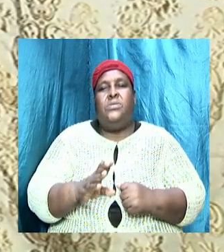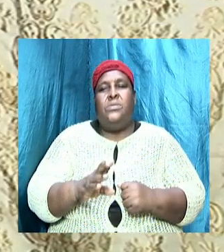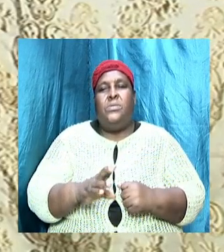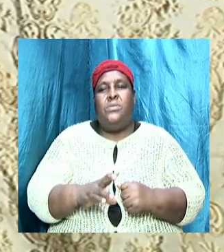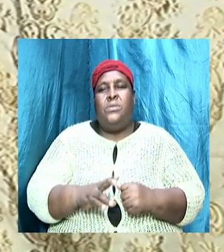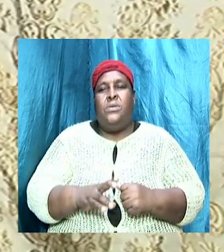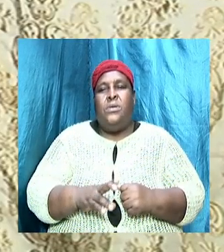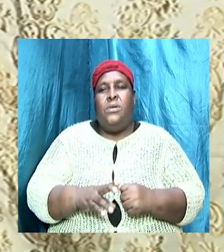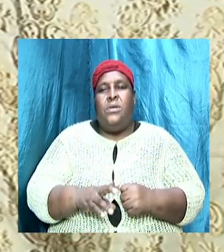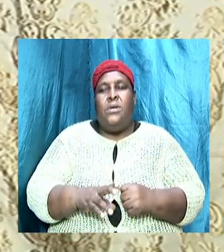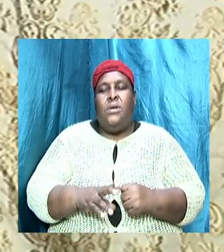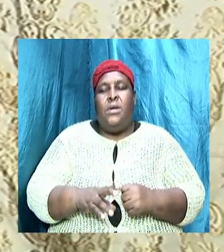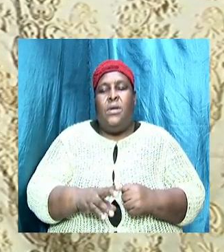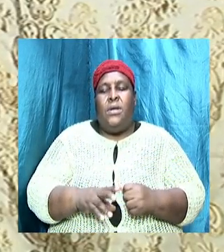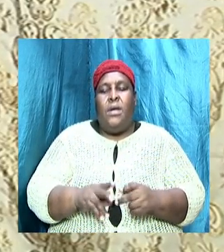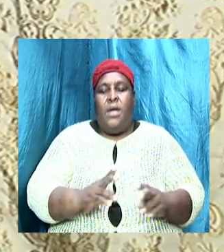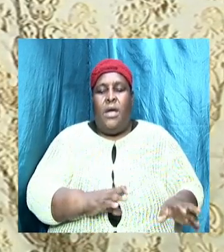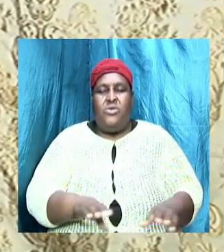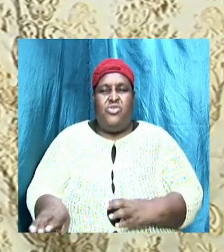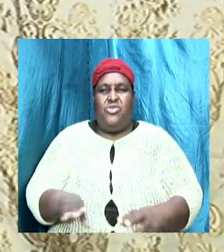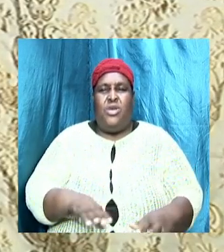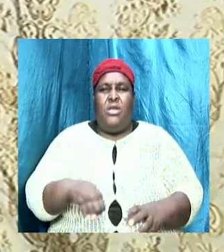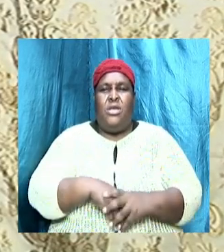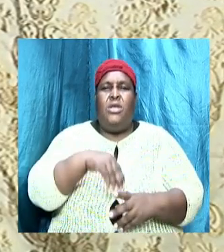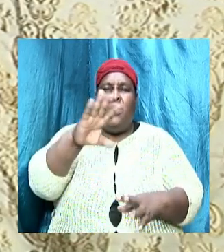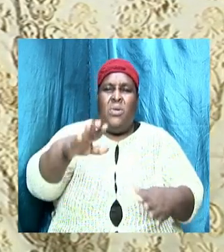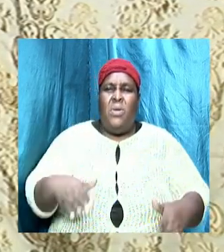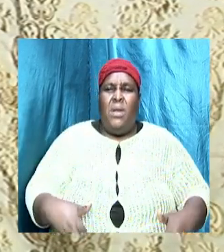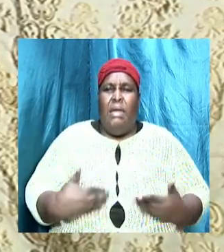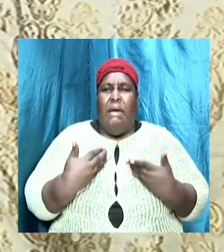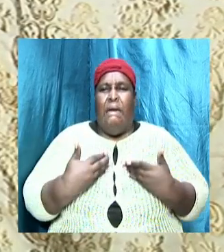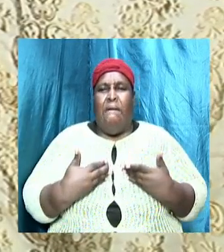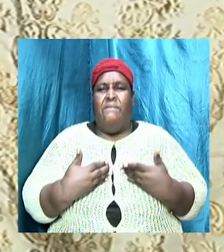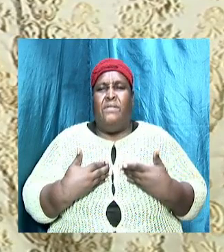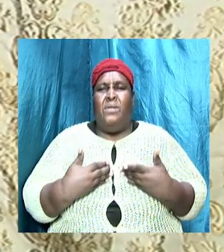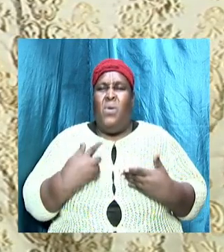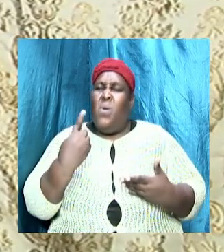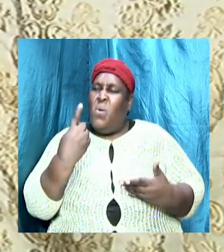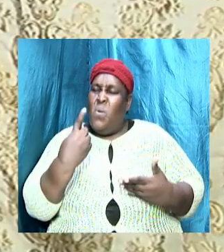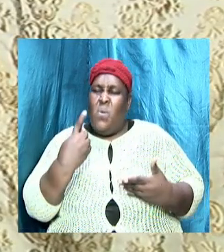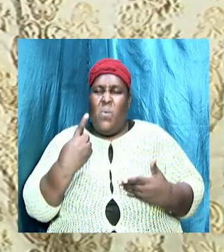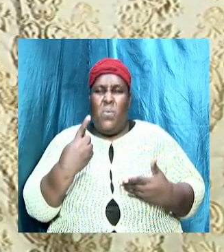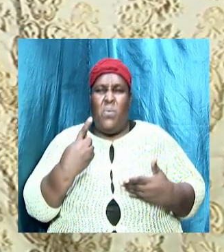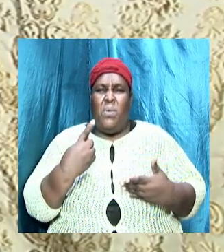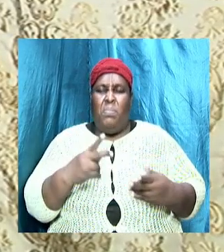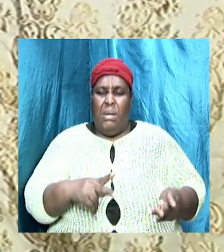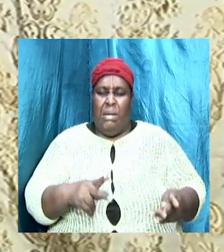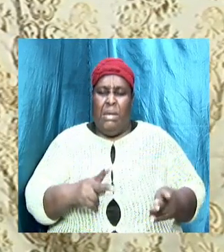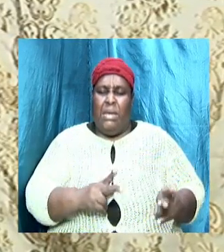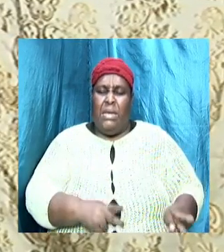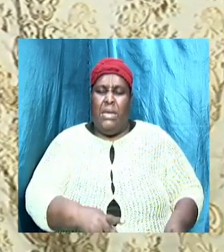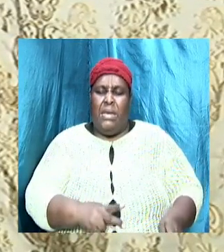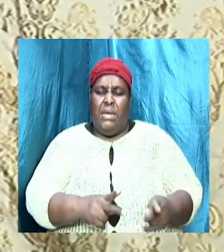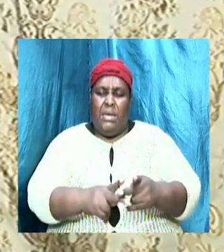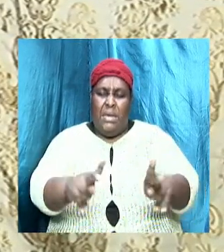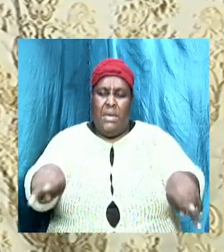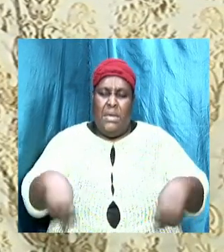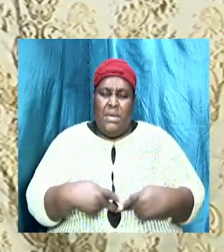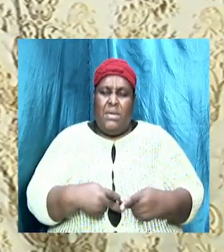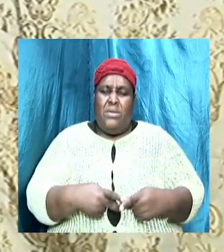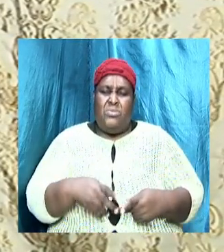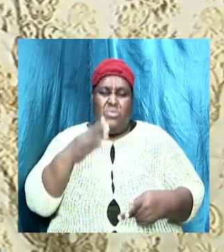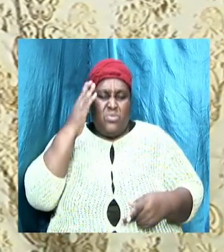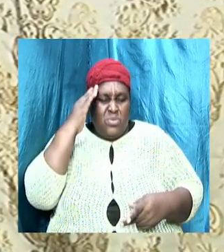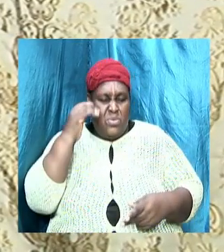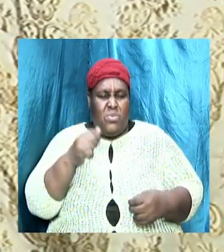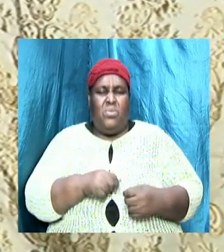life the only place to discover this plan for your life is through the word of God which is